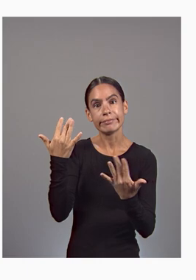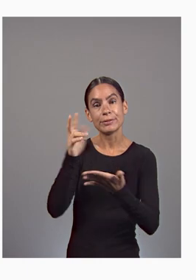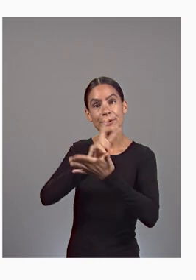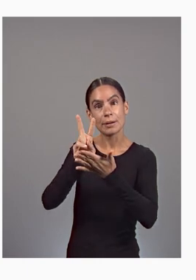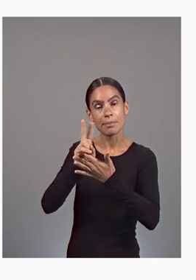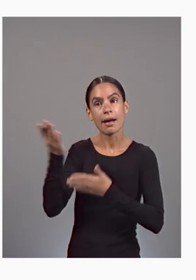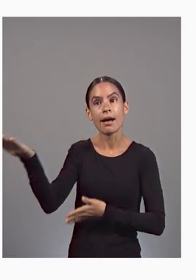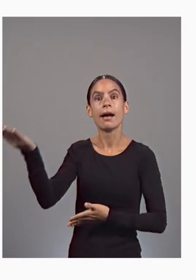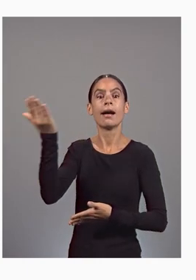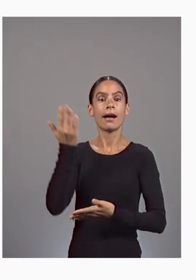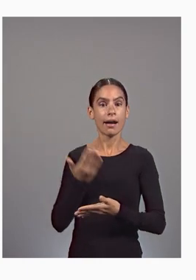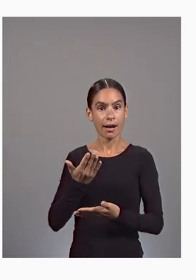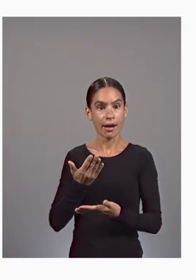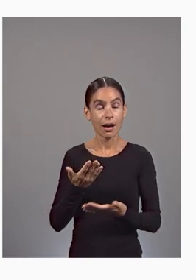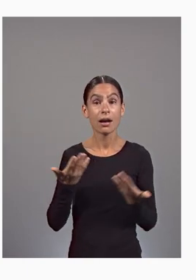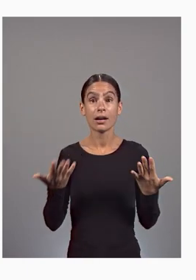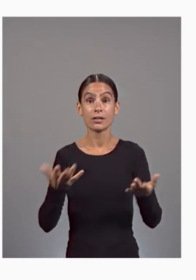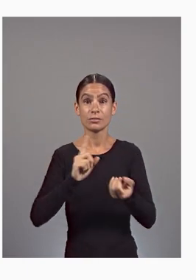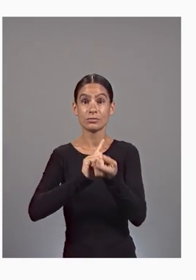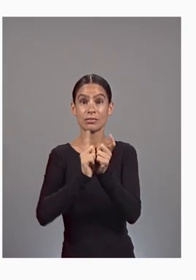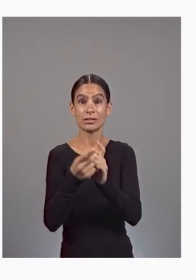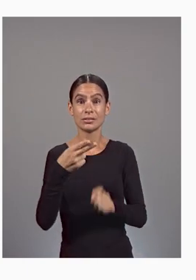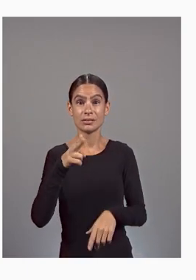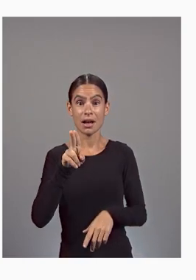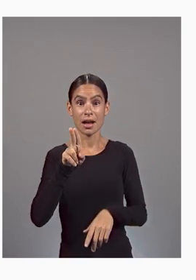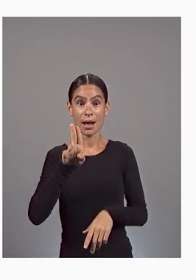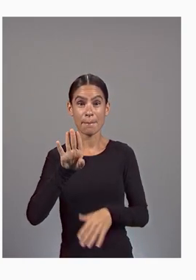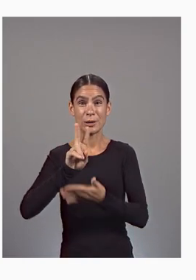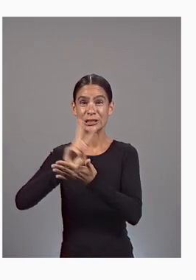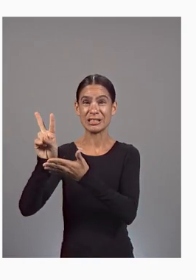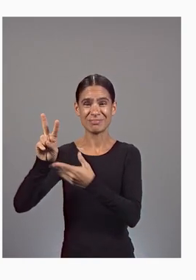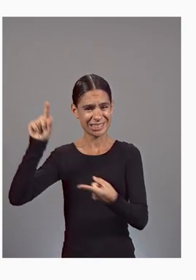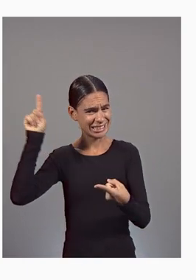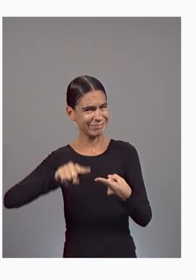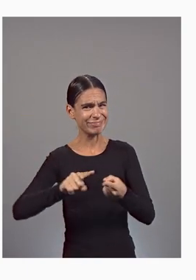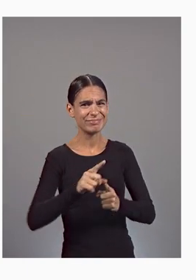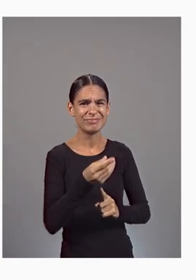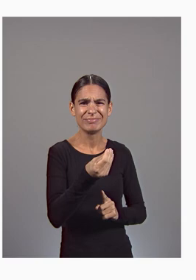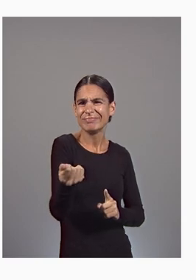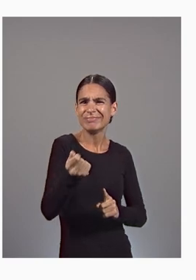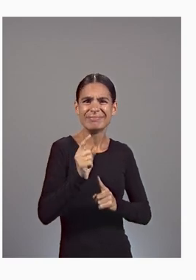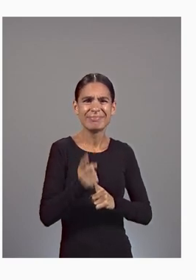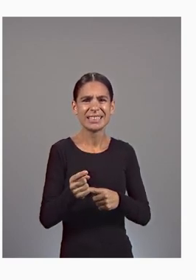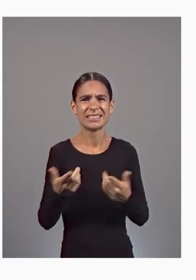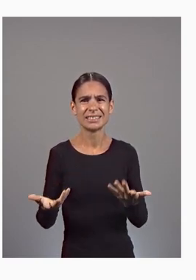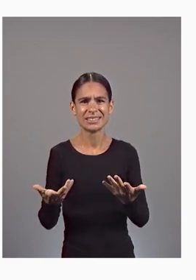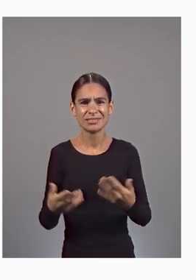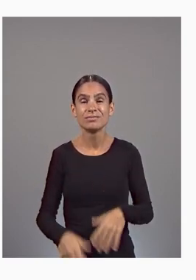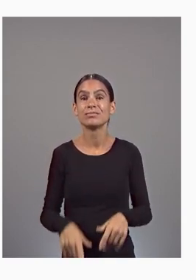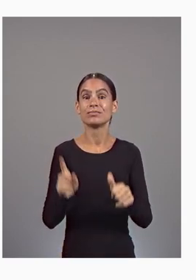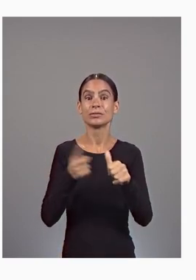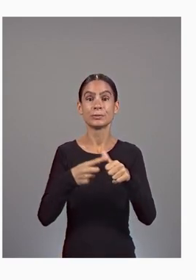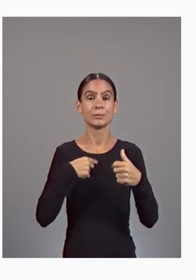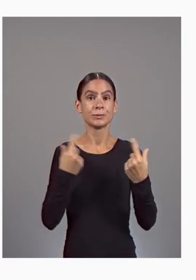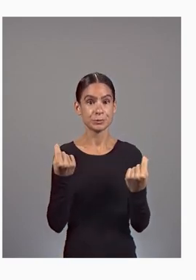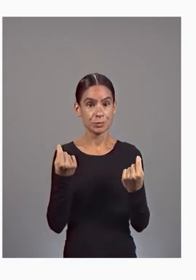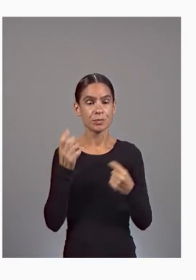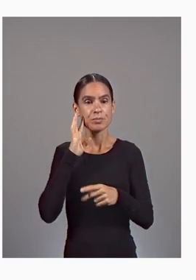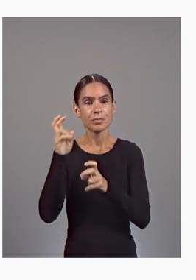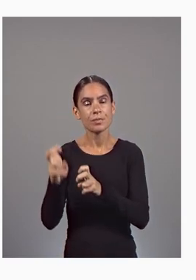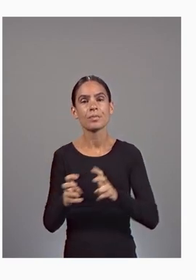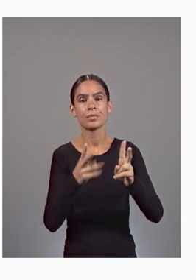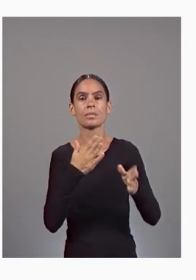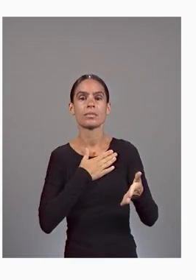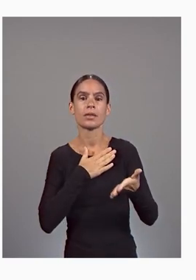back. With Translation Hub, I can do it in minutes. First, I will import my document